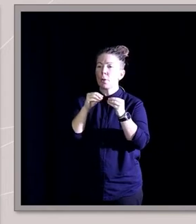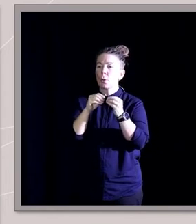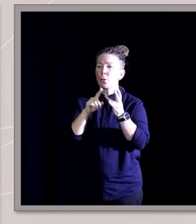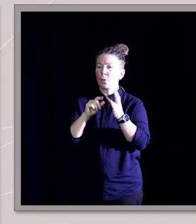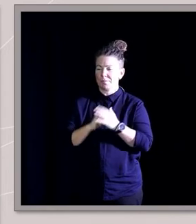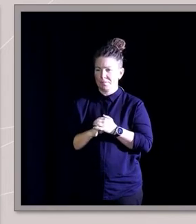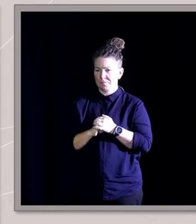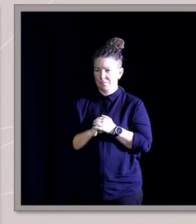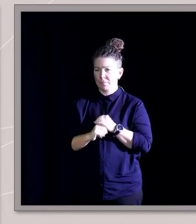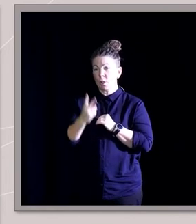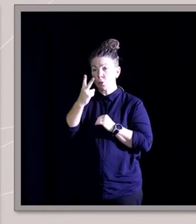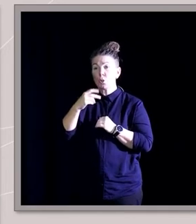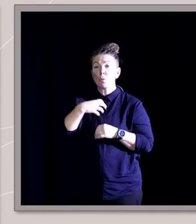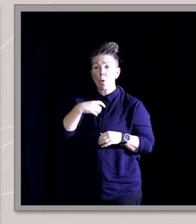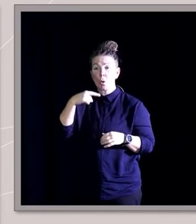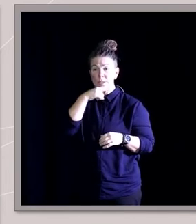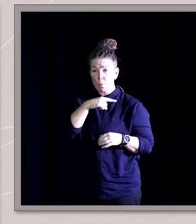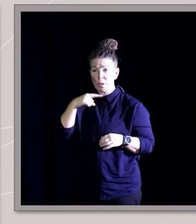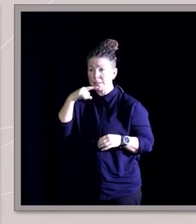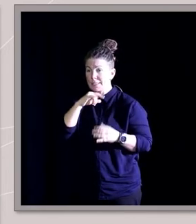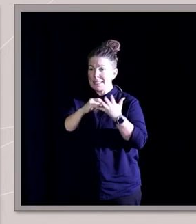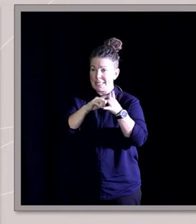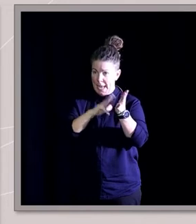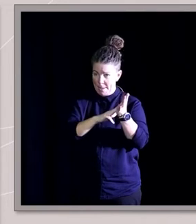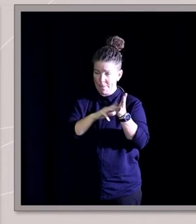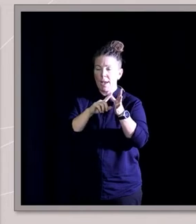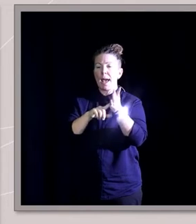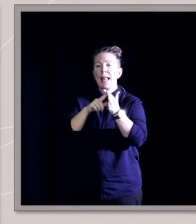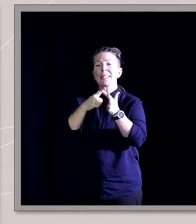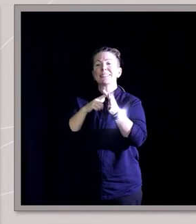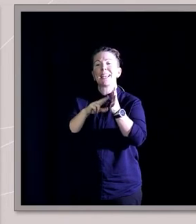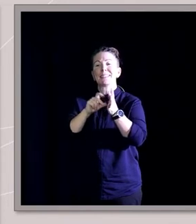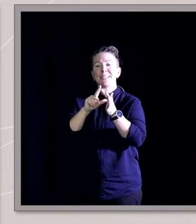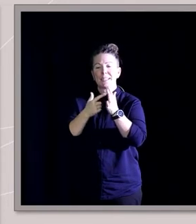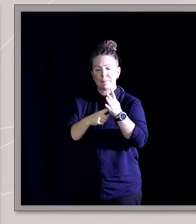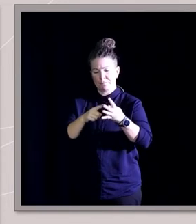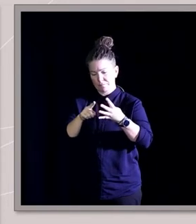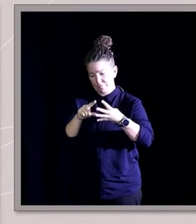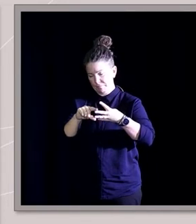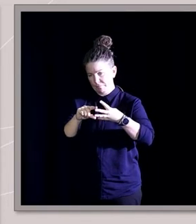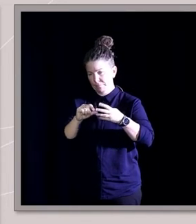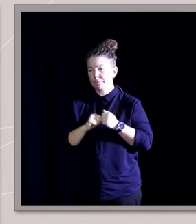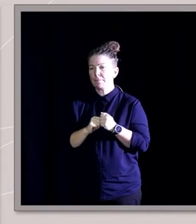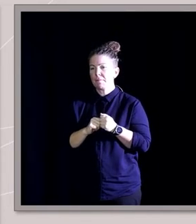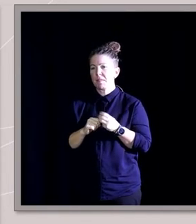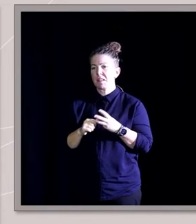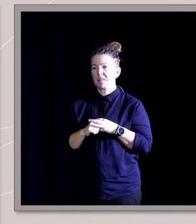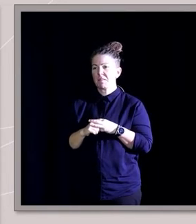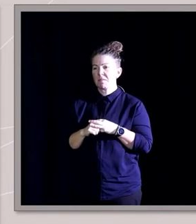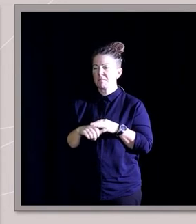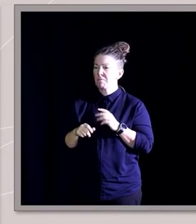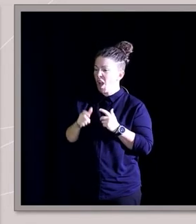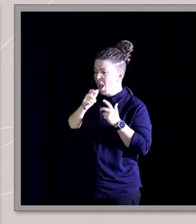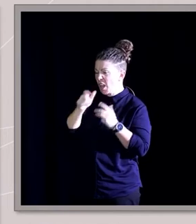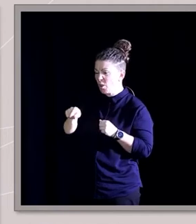So, there were two more sons, Sam and Alexander. I decided at the age of five that Alexander didn't suit him and started